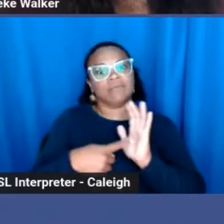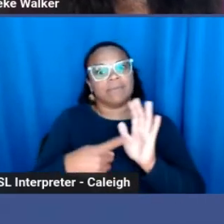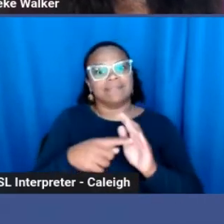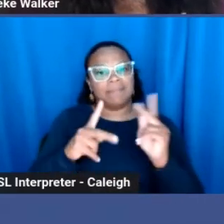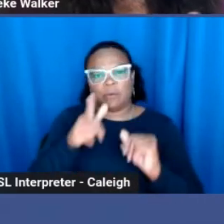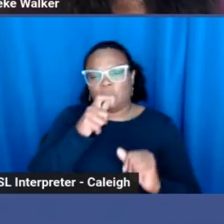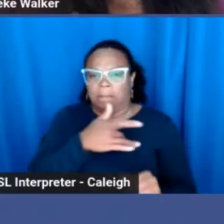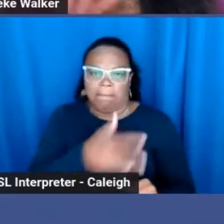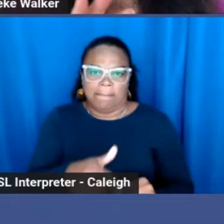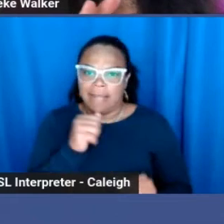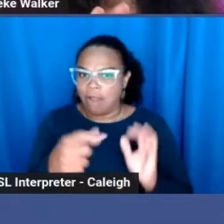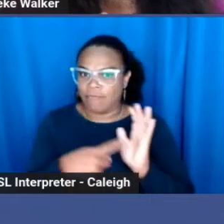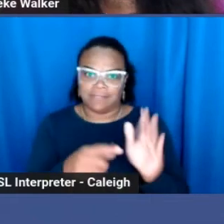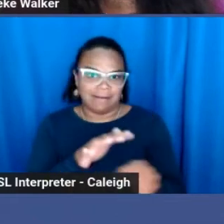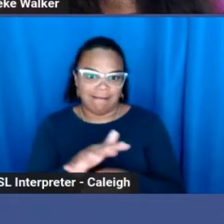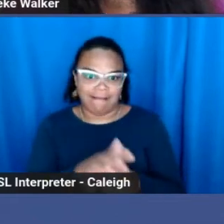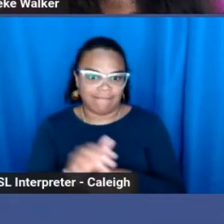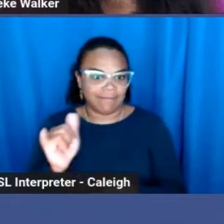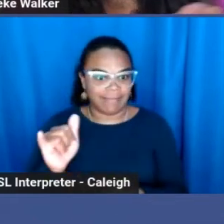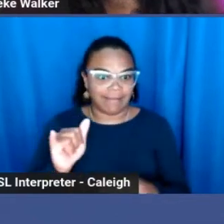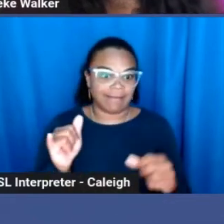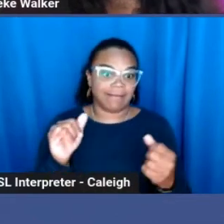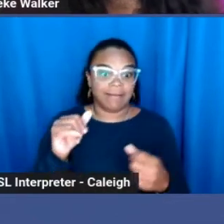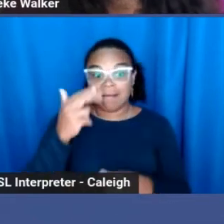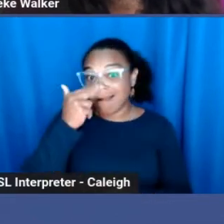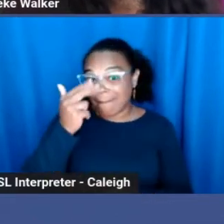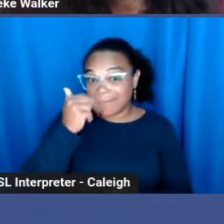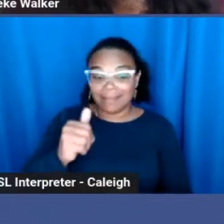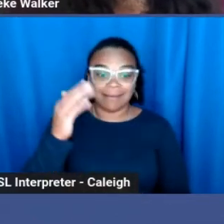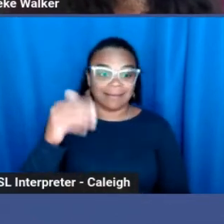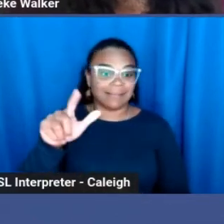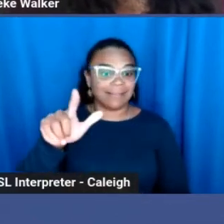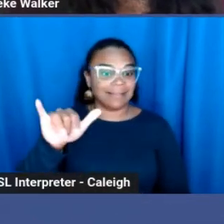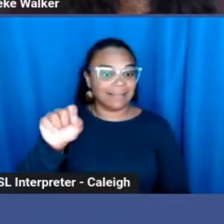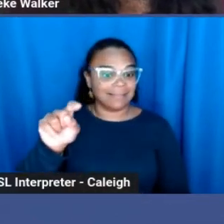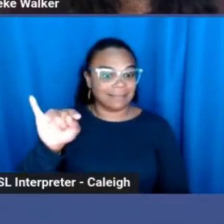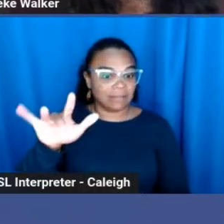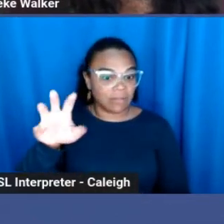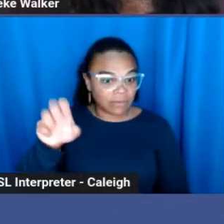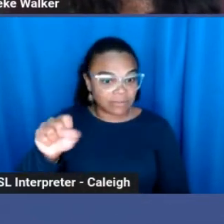comics, listicles, or historical taxonomies.